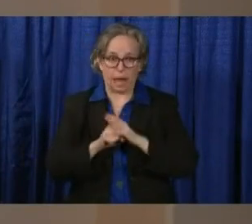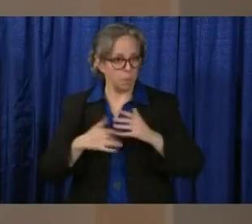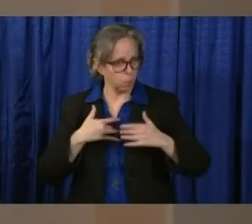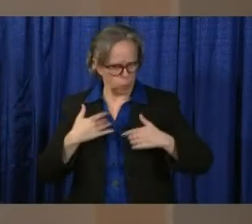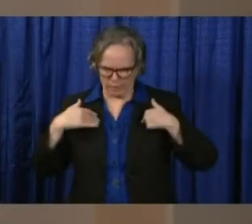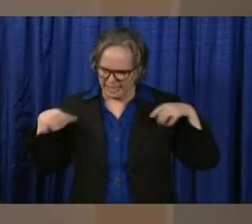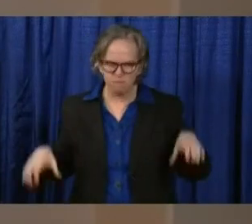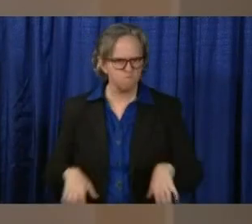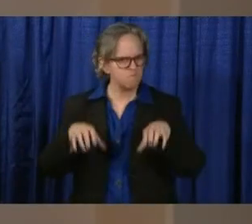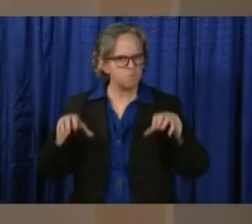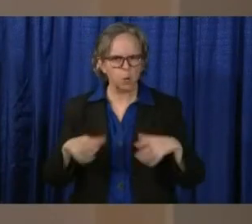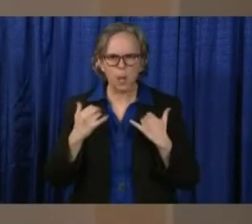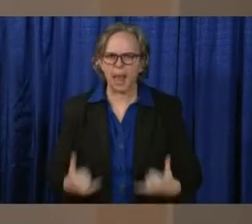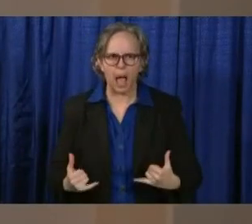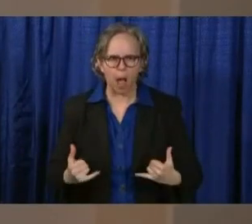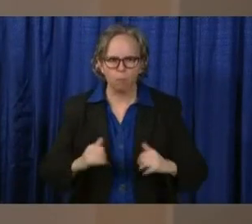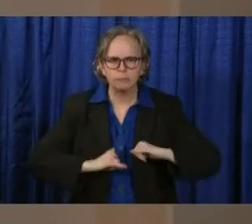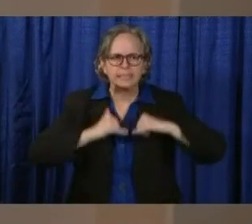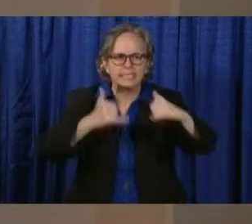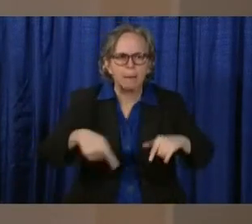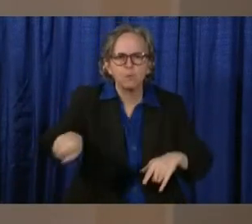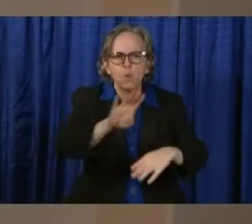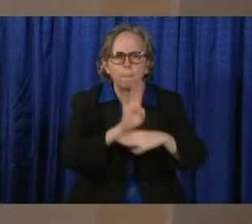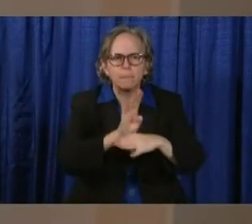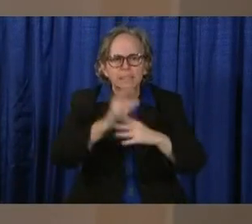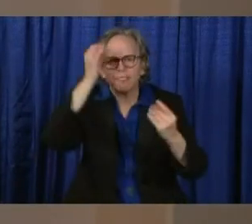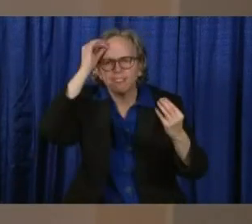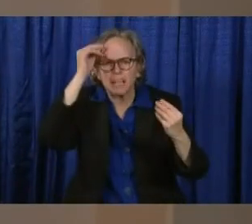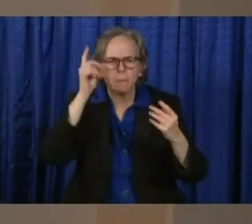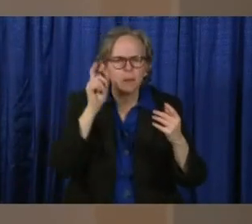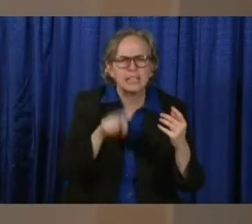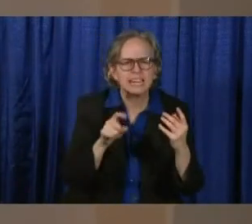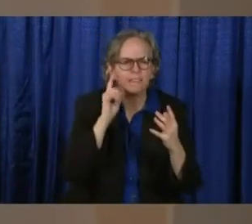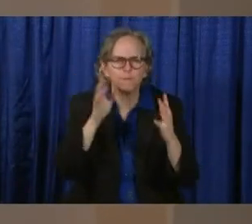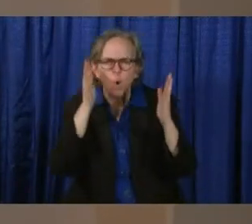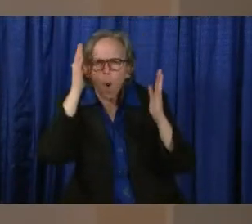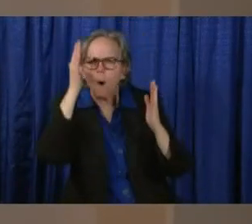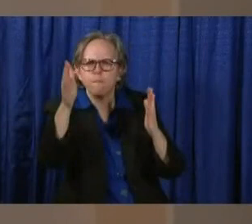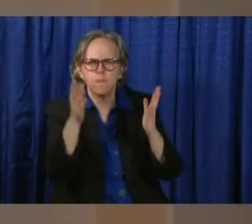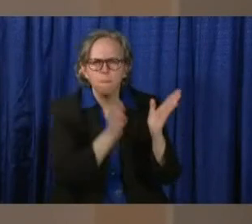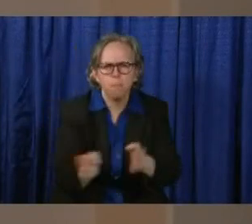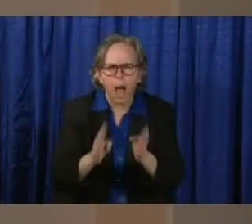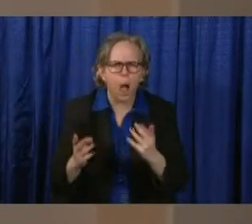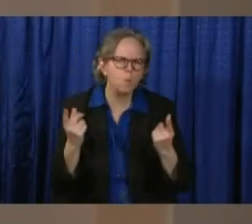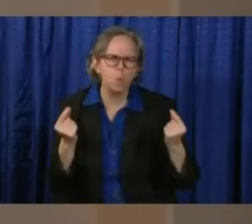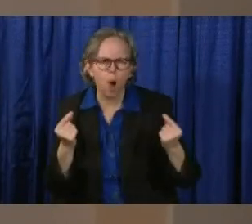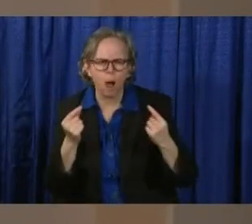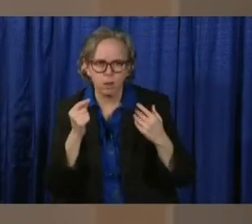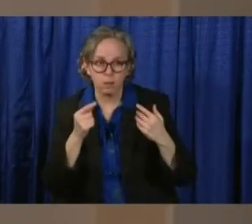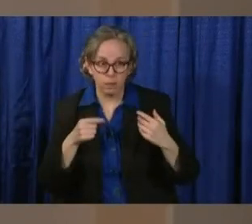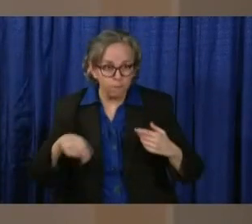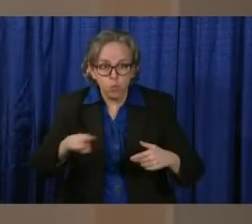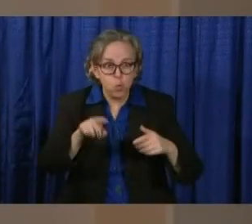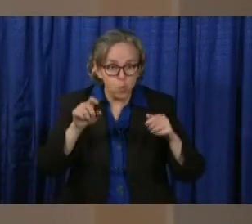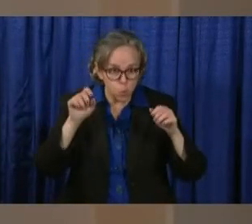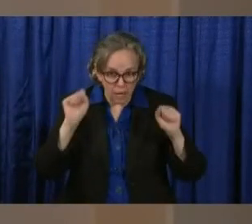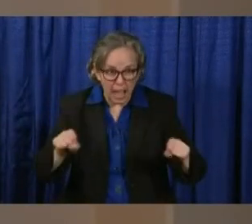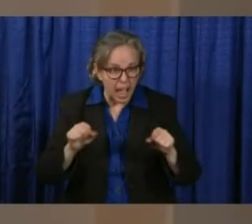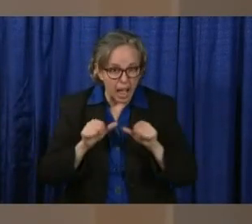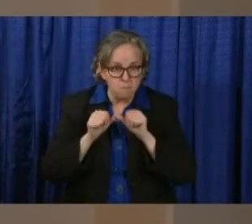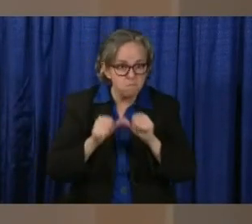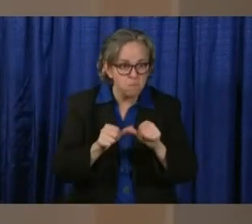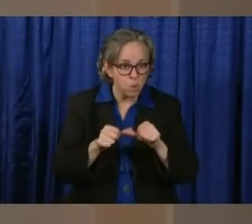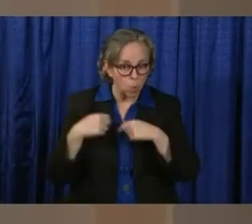do we need to be ready? But there's every reason to be optimistic that if you stick to what you're doing, that there is hope that things will